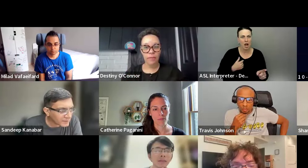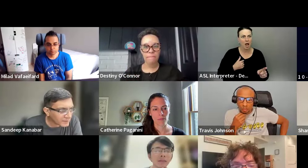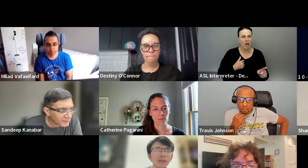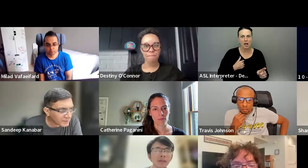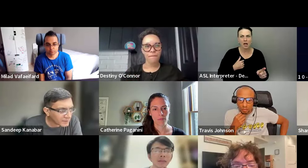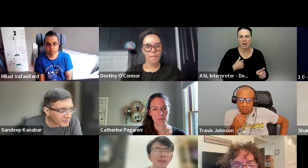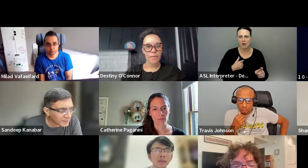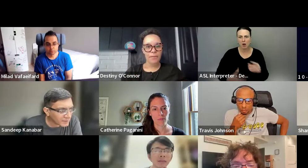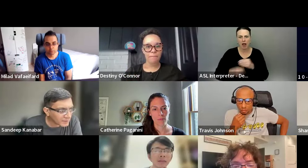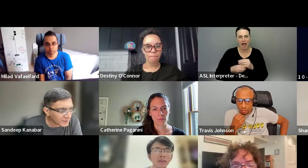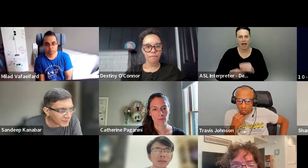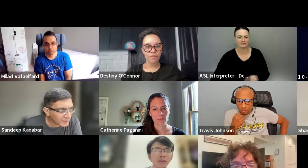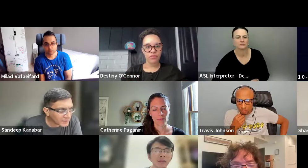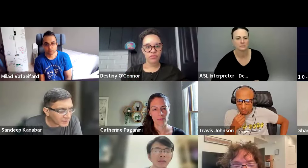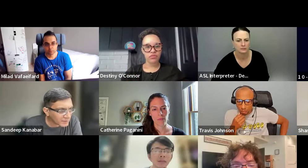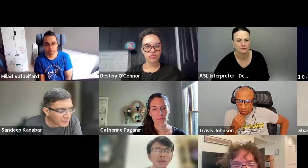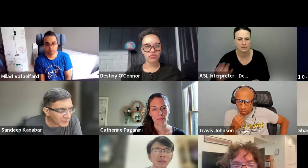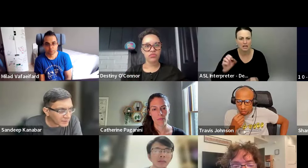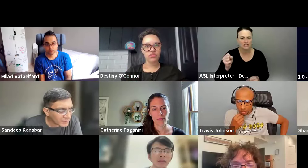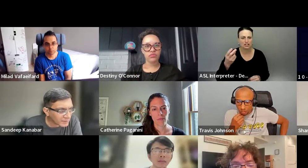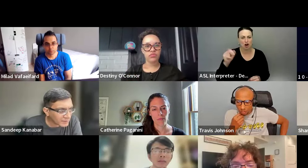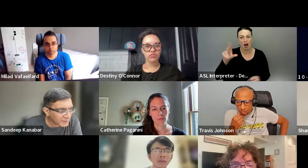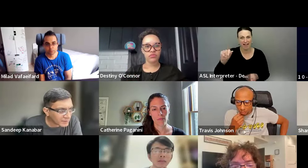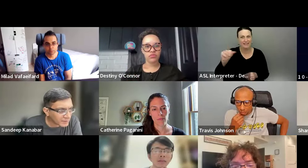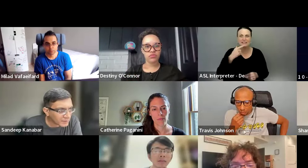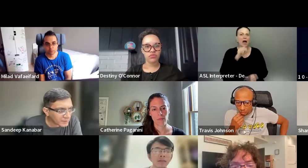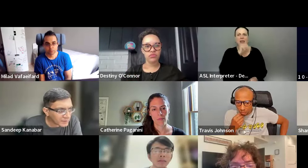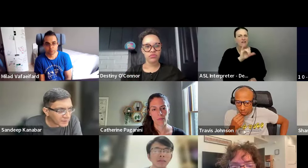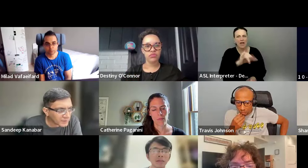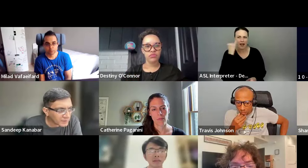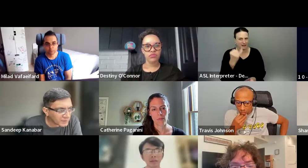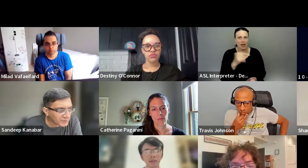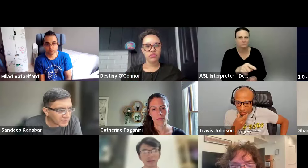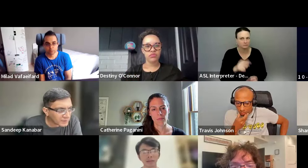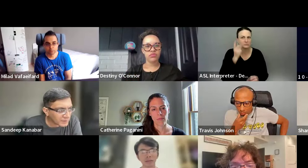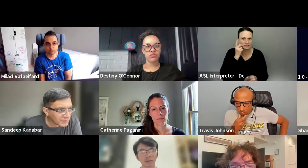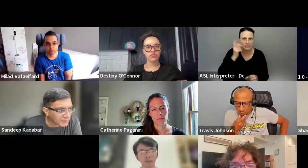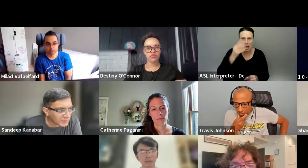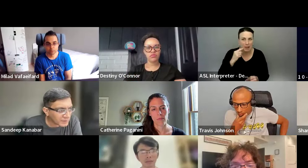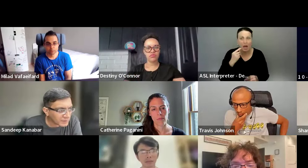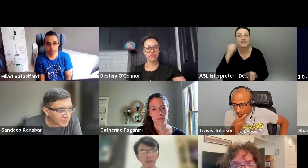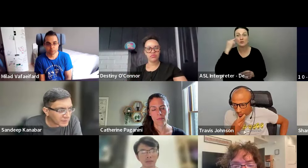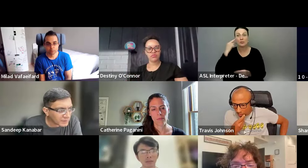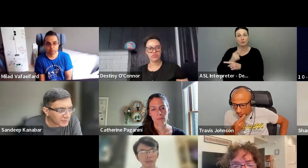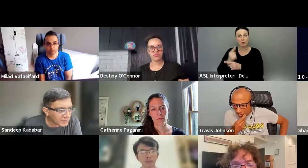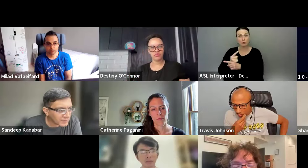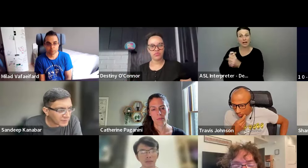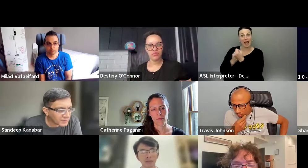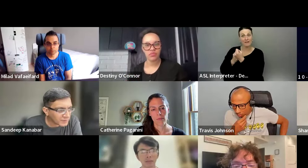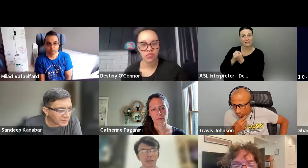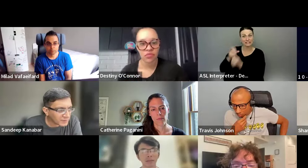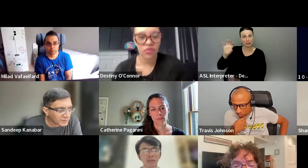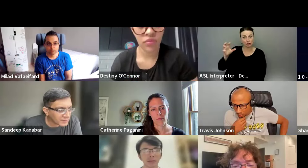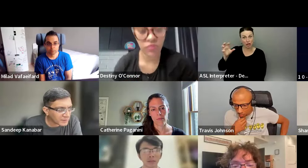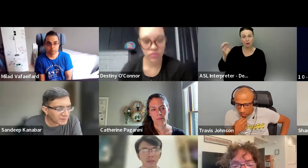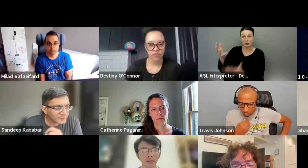thing to add and I love the idea and a lot of destiny. If you all think it's appropriate on the advocacy channel and you want to